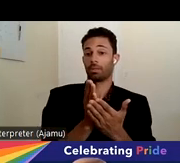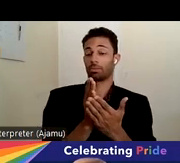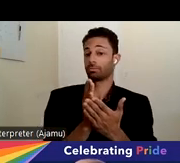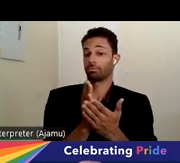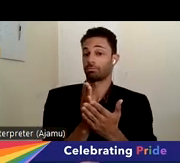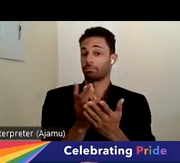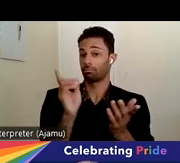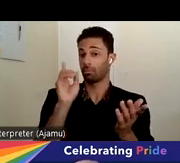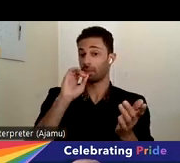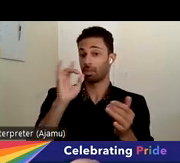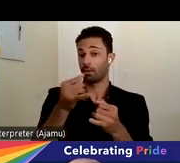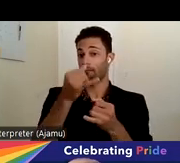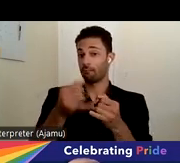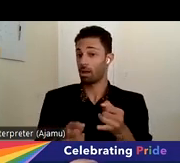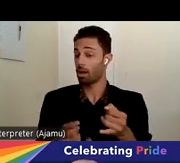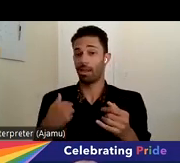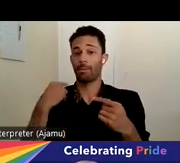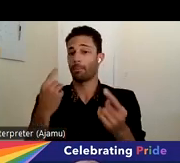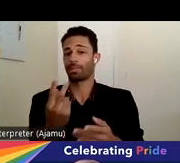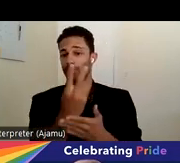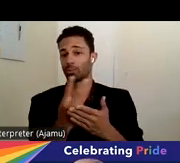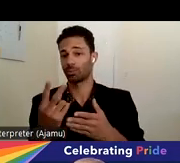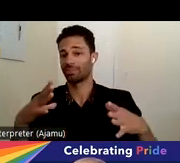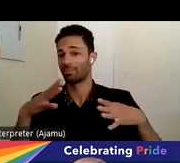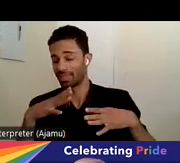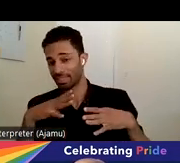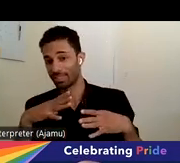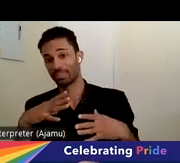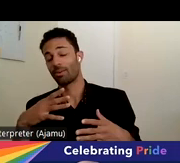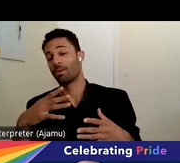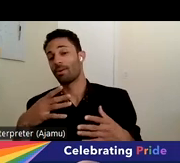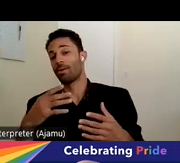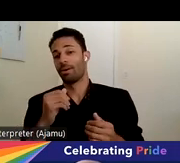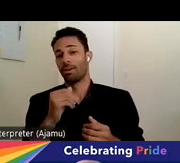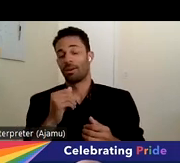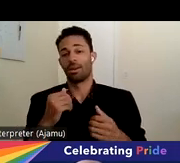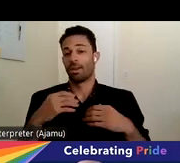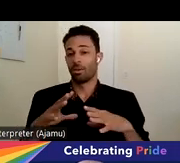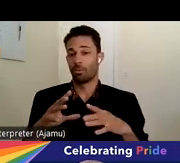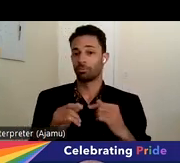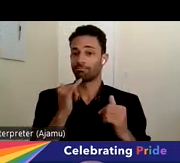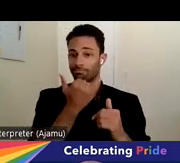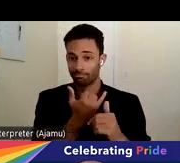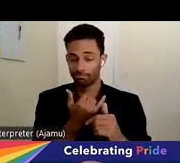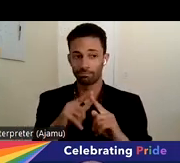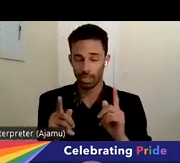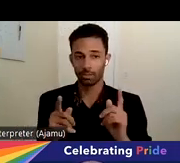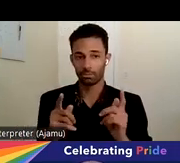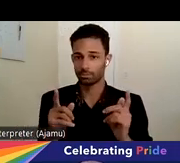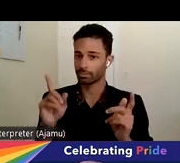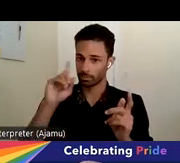budget's final. I've been on vacation for two weeks, so I don't want to misspeak, but there's encouraging news on the budget front.